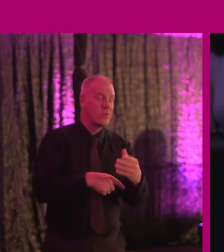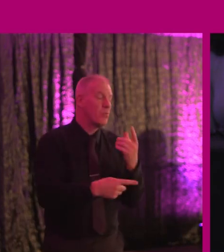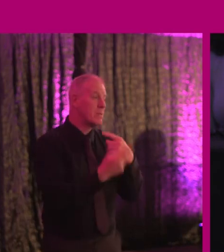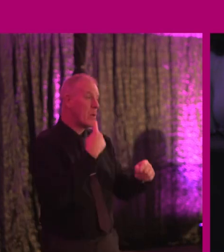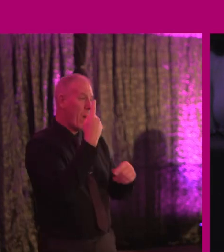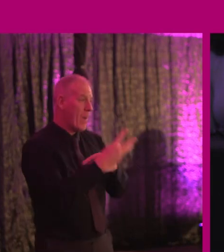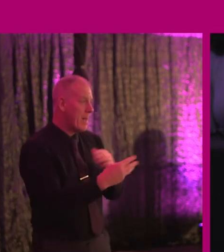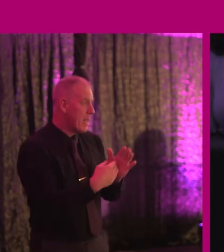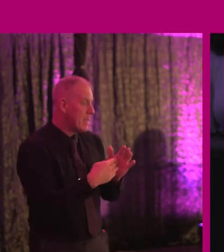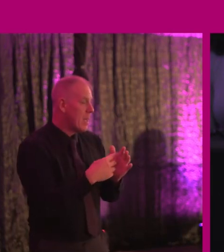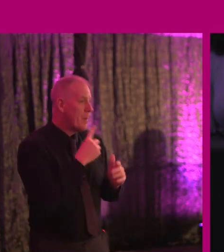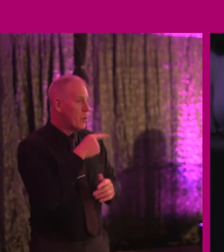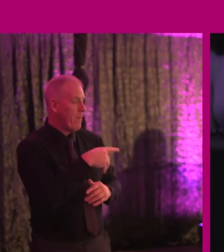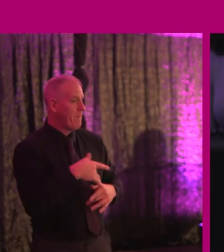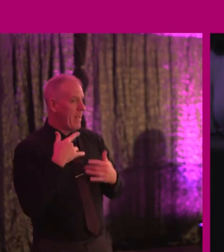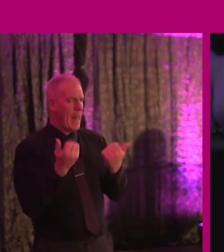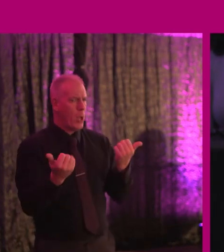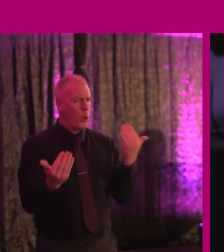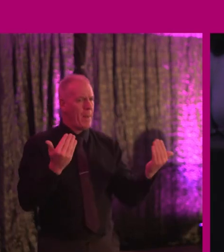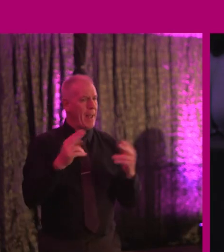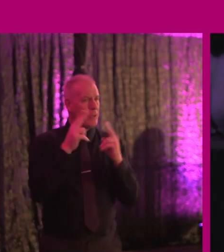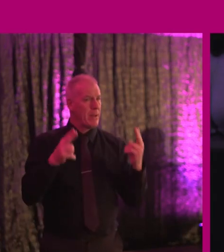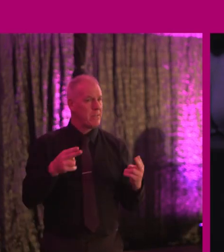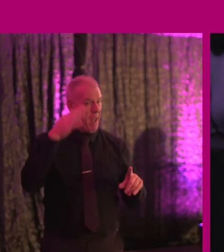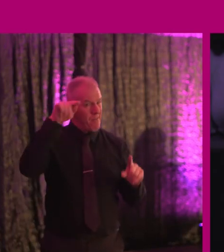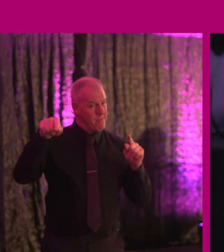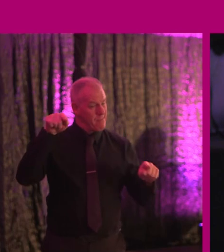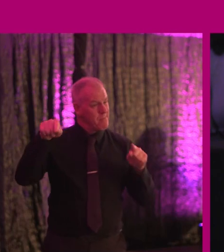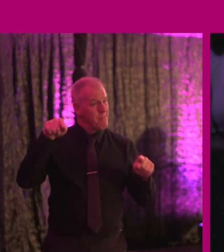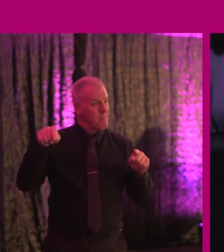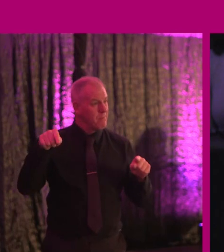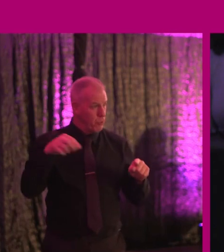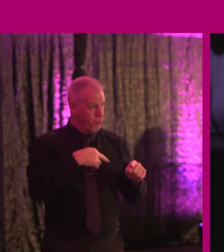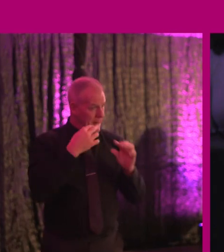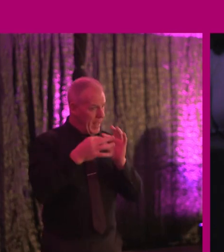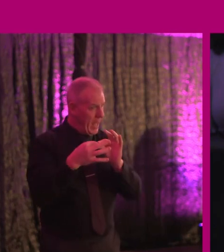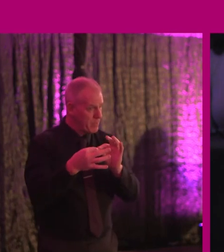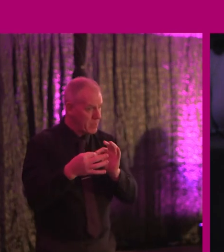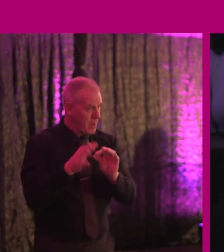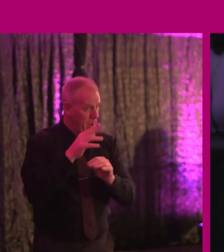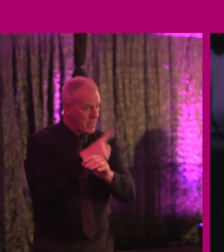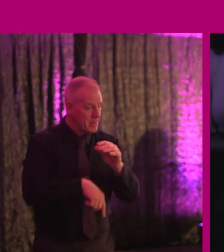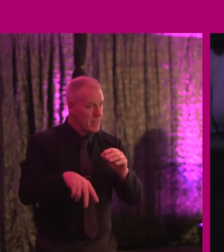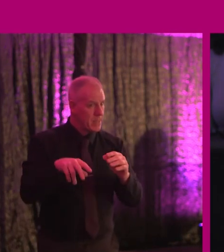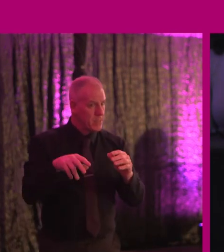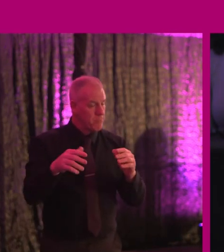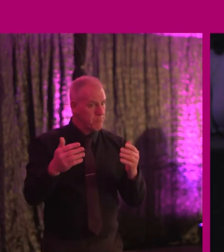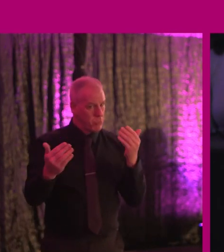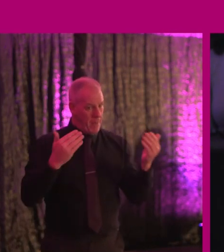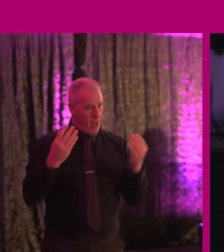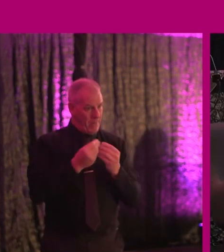one way. But have you any sense of comparison internationally in terms of the actual engagement from an Irish perspective?